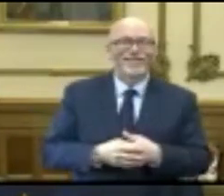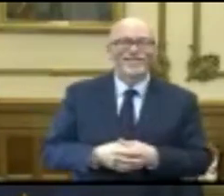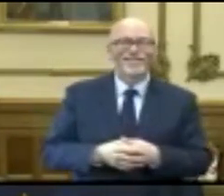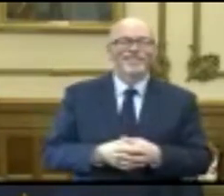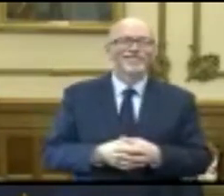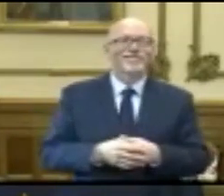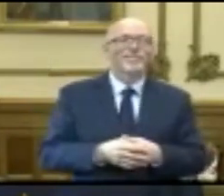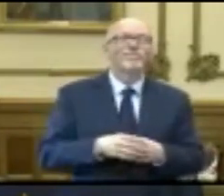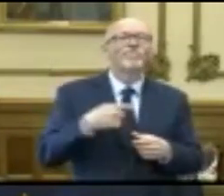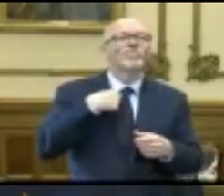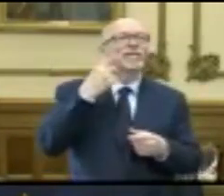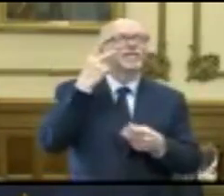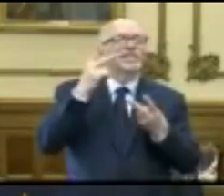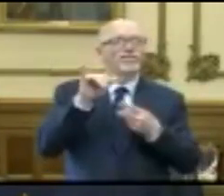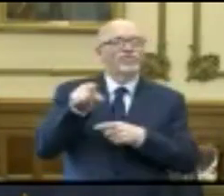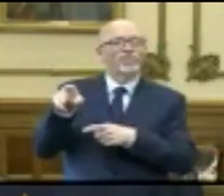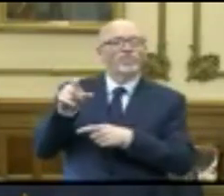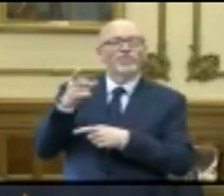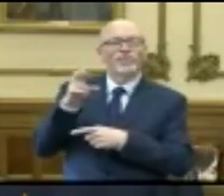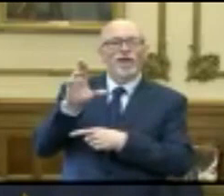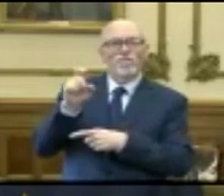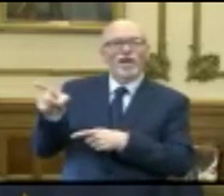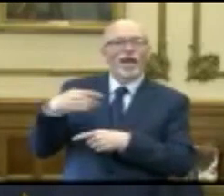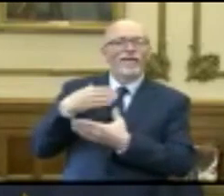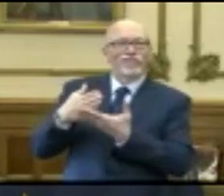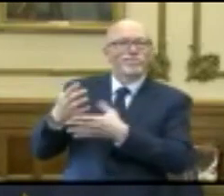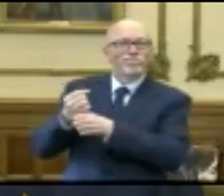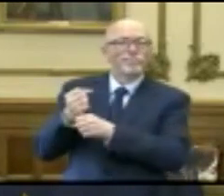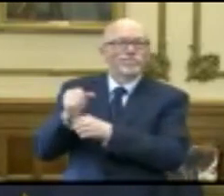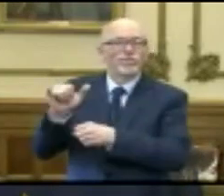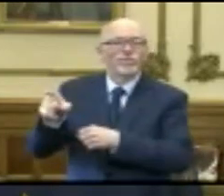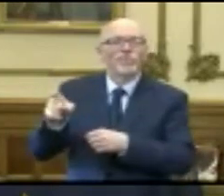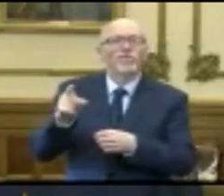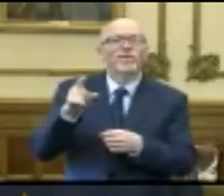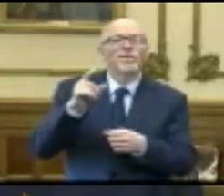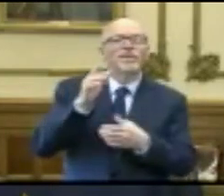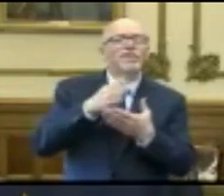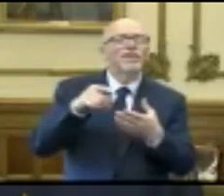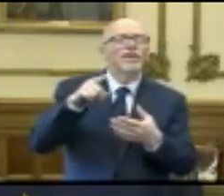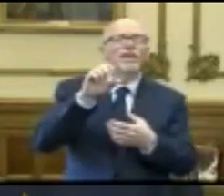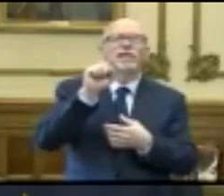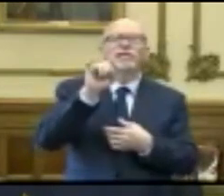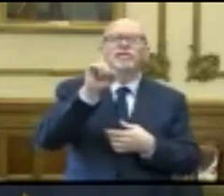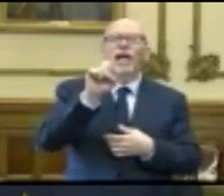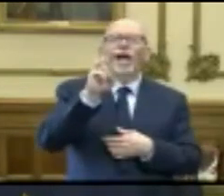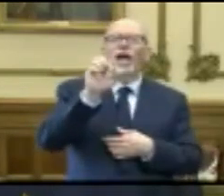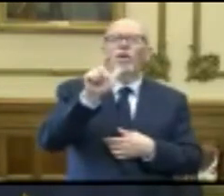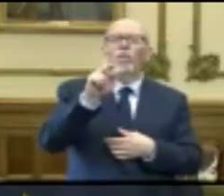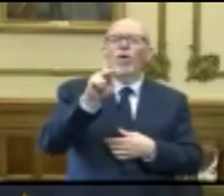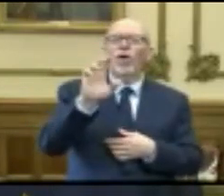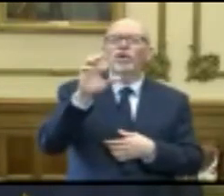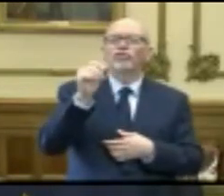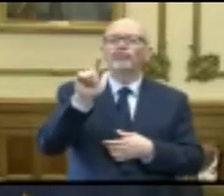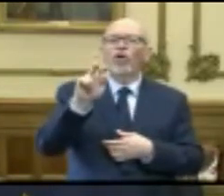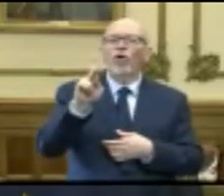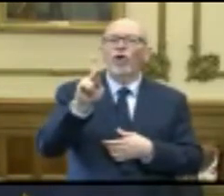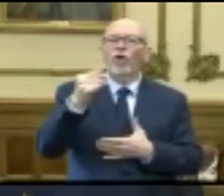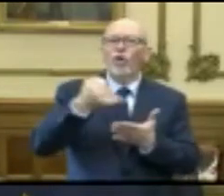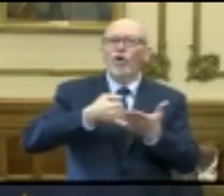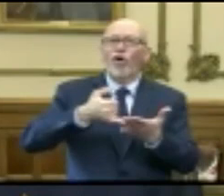We're also seeing, we see this, you've had some sent to you kind of a sidewalk chalk art projects.